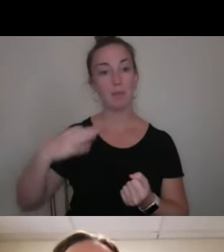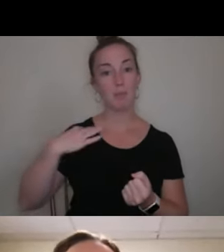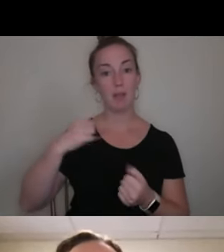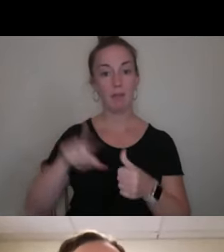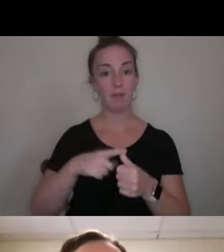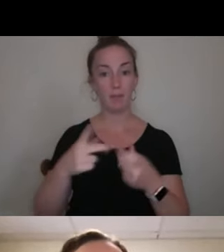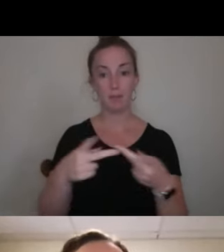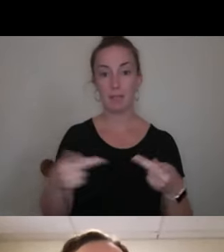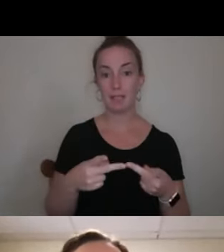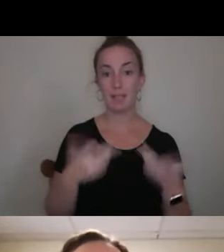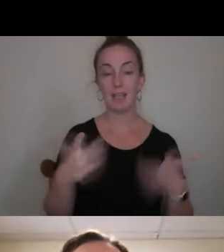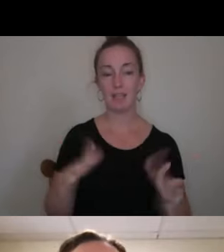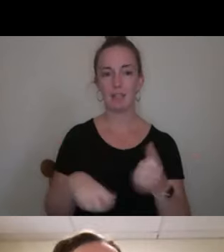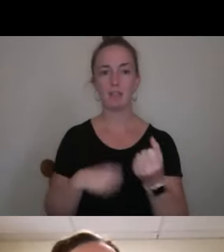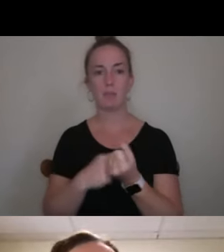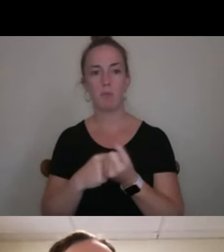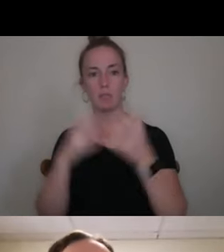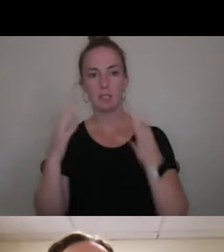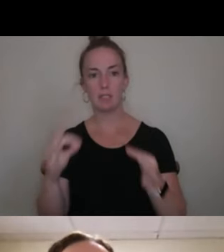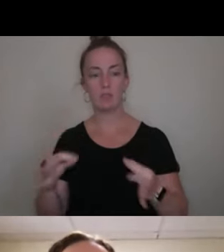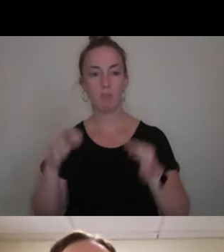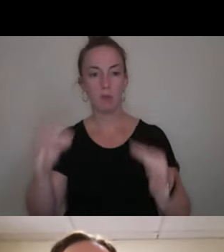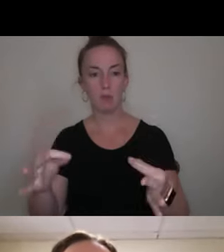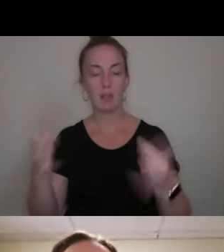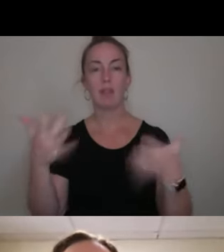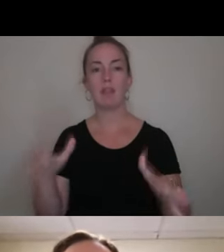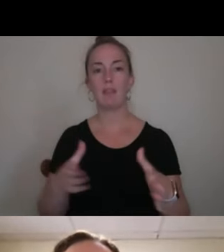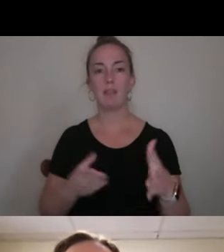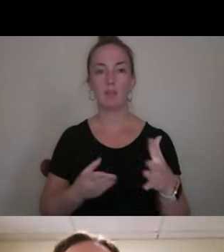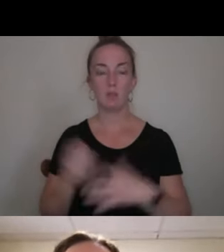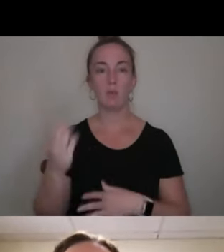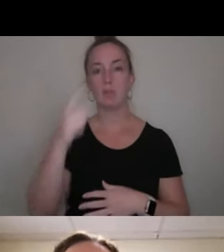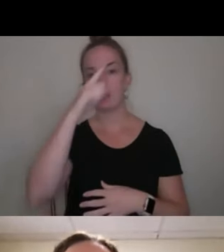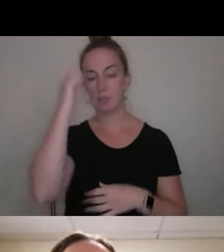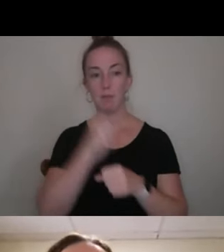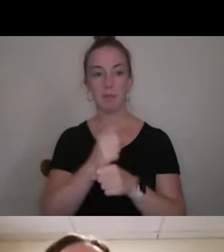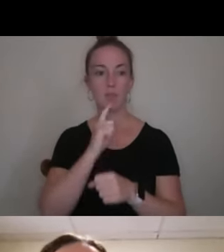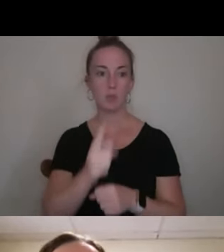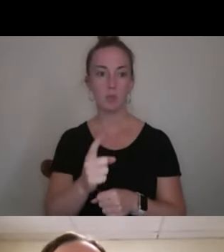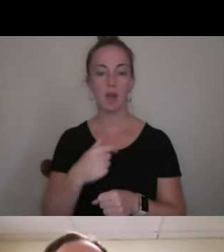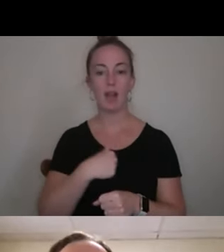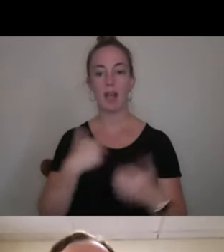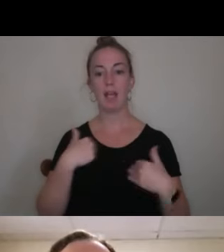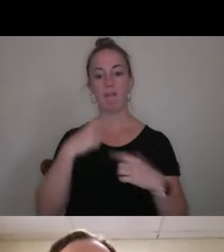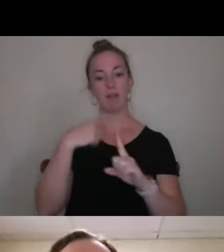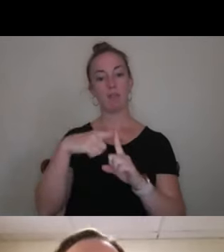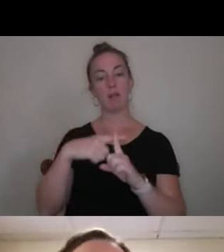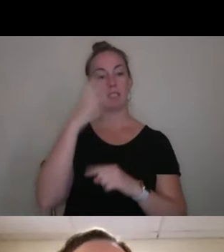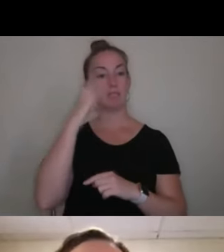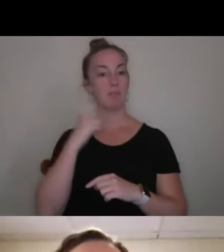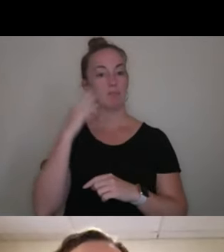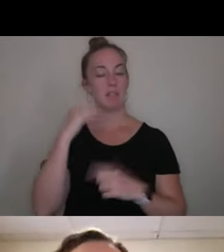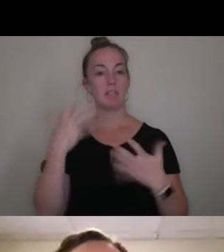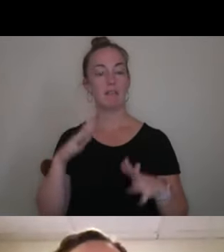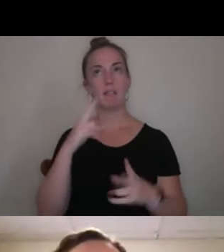And then the support in the decision to postpone it. And then throughout the summer, making sure that I was having a positive experience and then